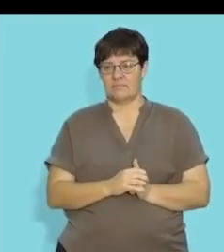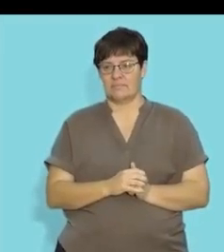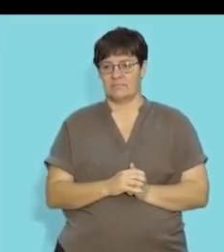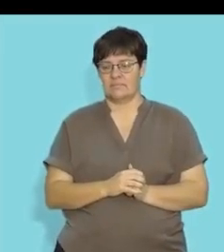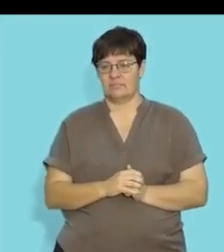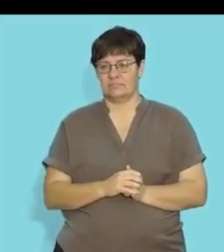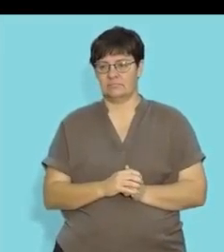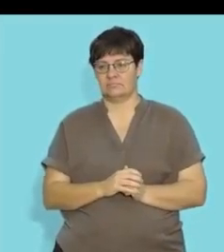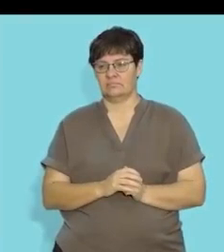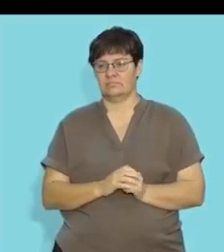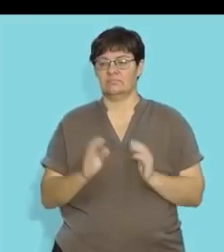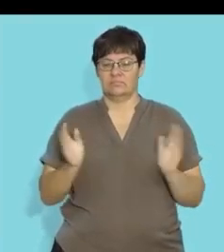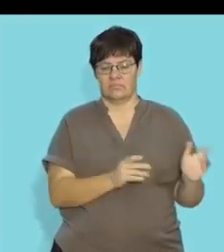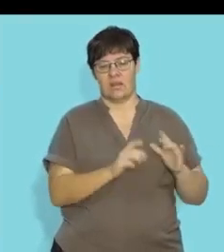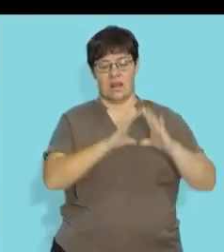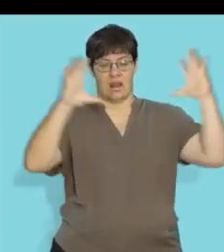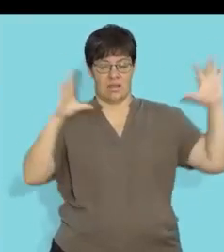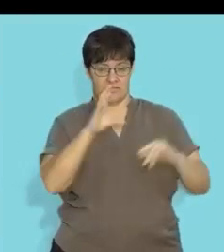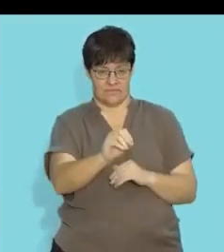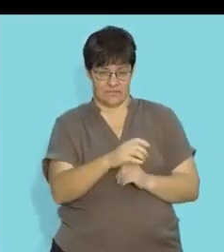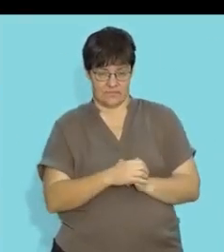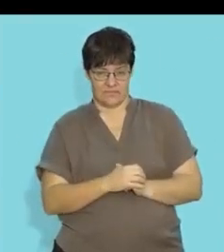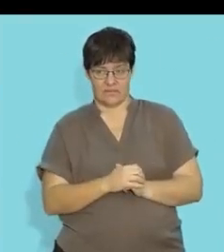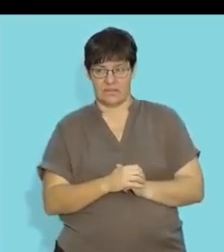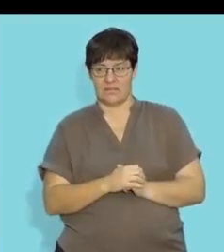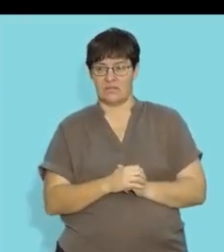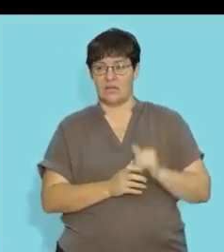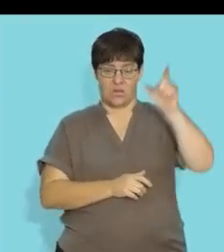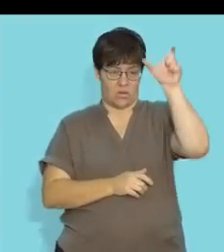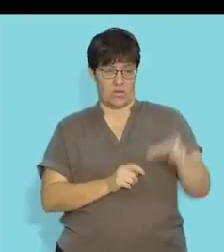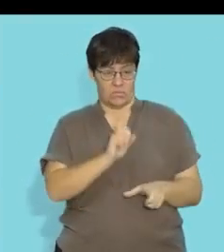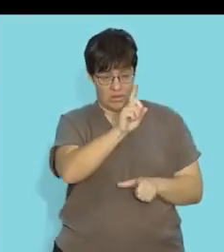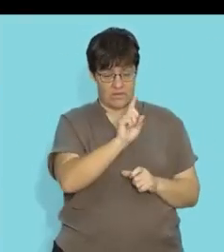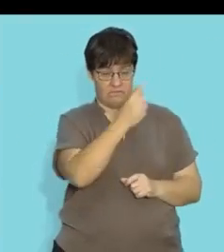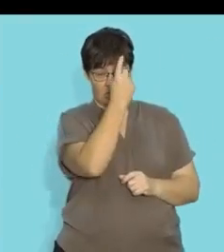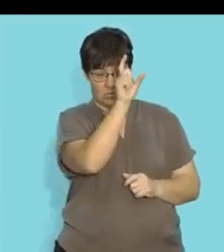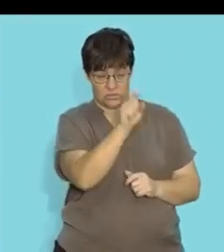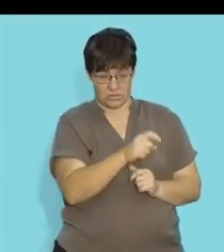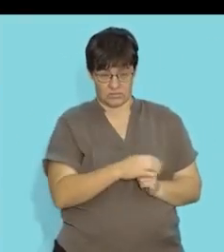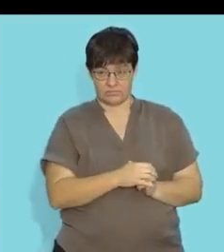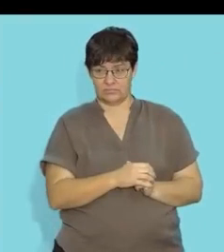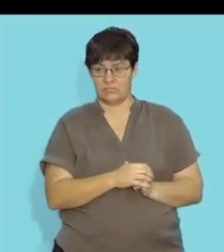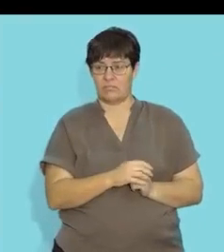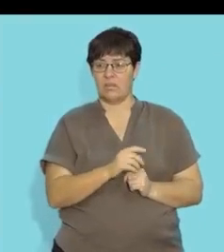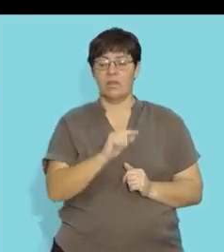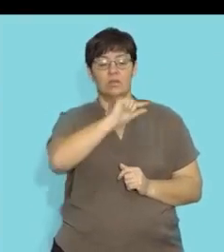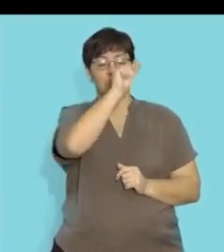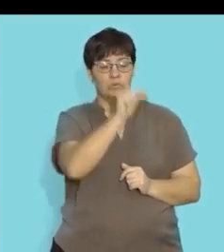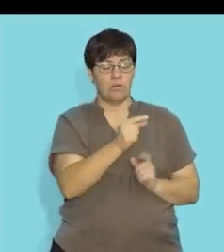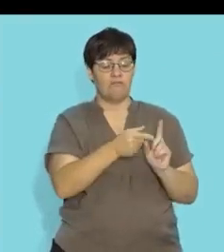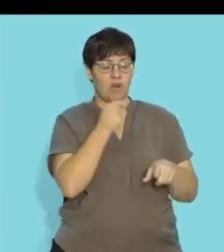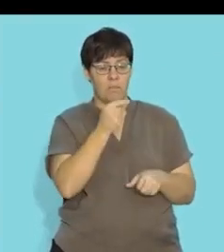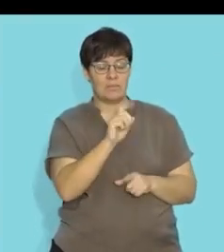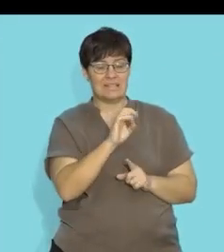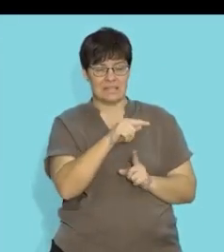on to the next slide and I've enlarged in that for you so column one the first question the tube leading from the testes